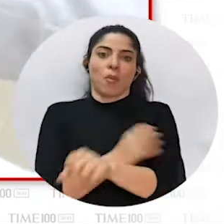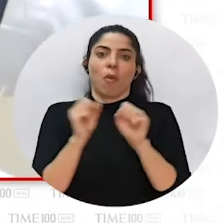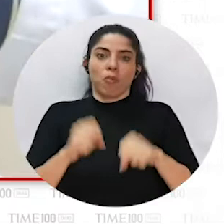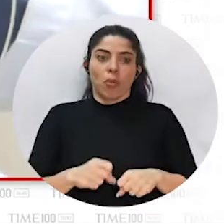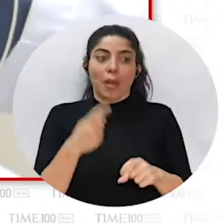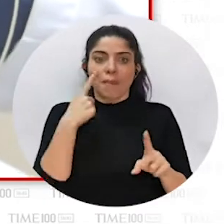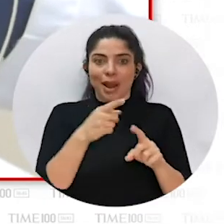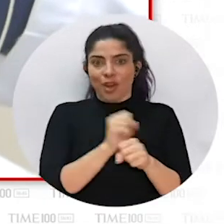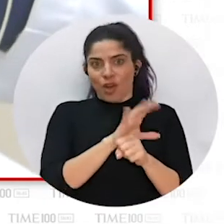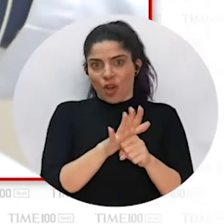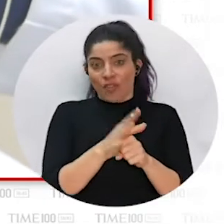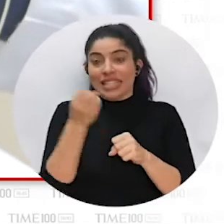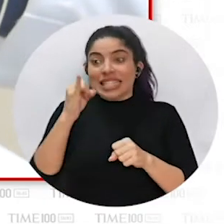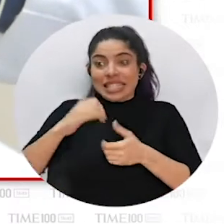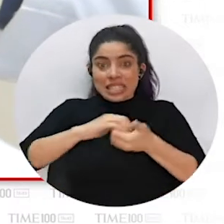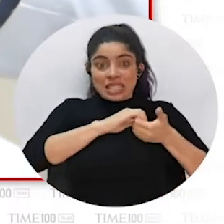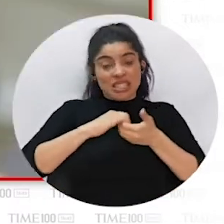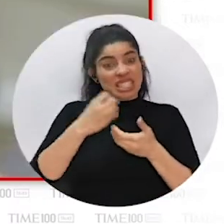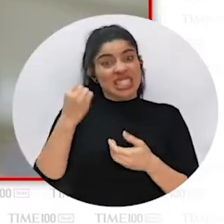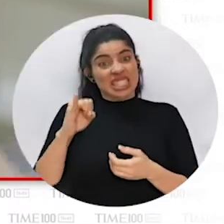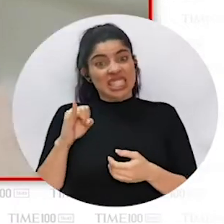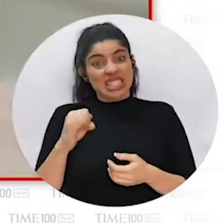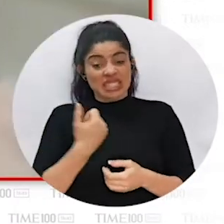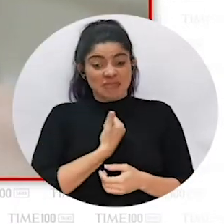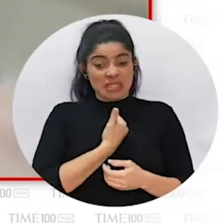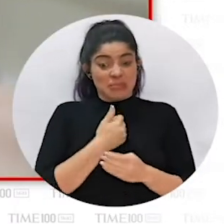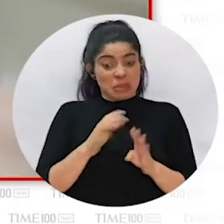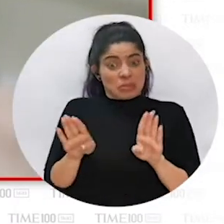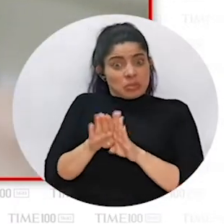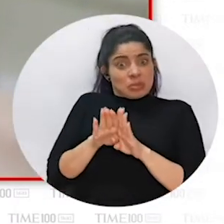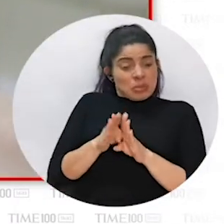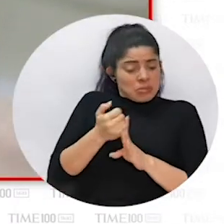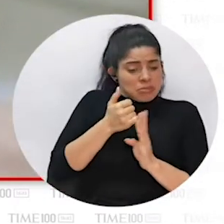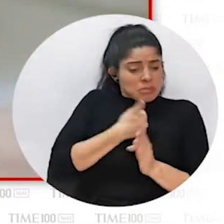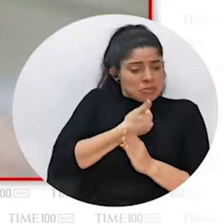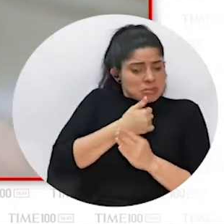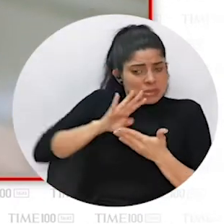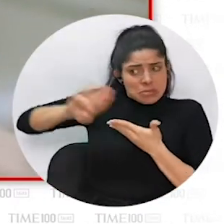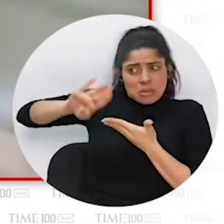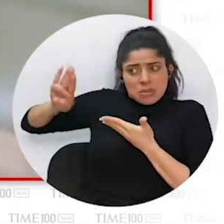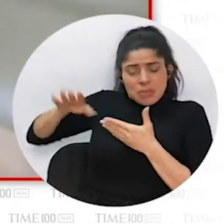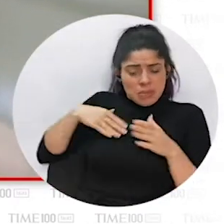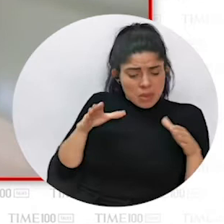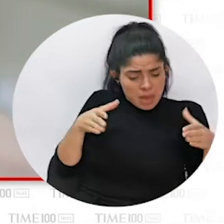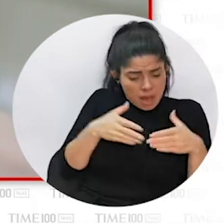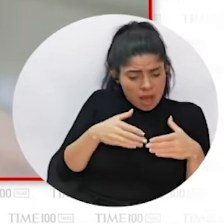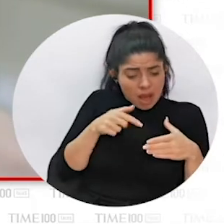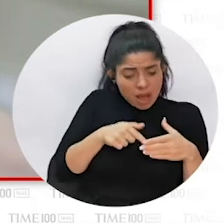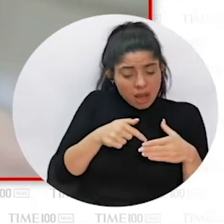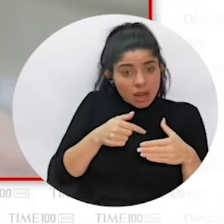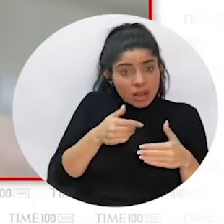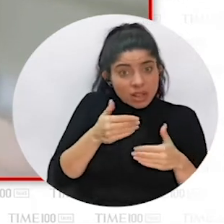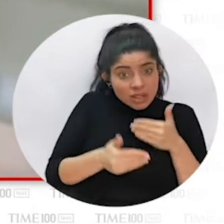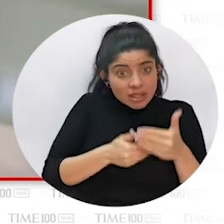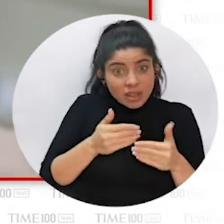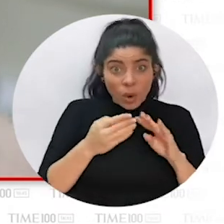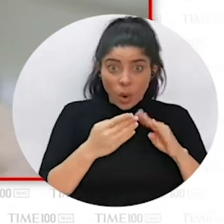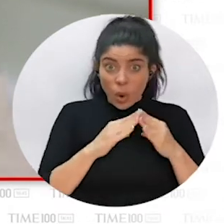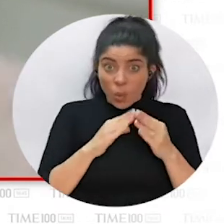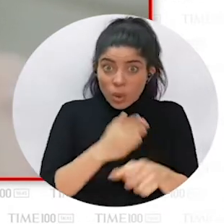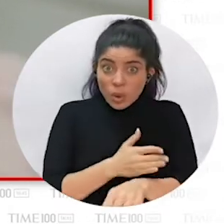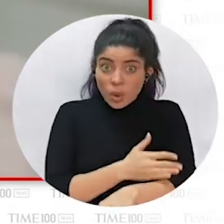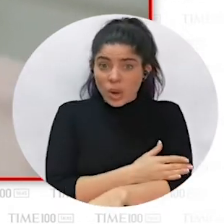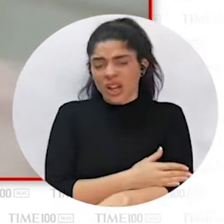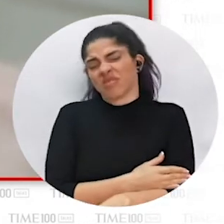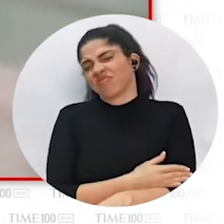a faster recovery on COVID-19. If we lock ourselves within ourselves, the recovery for